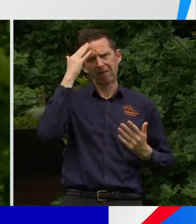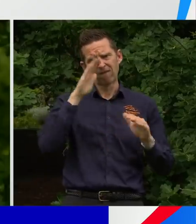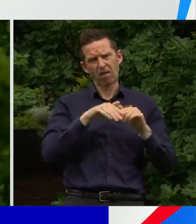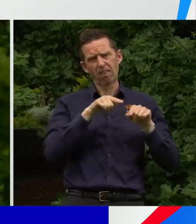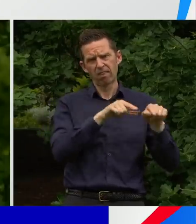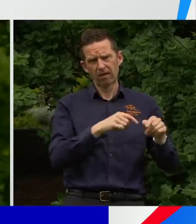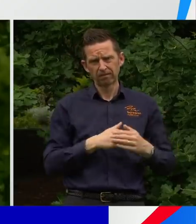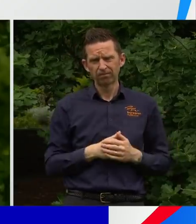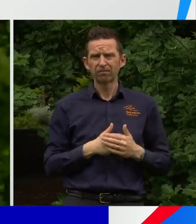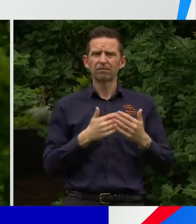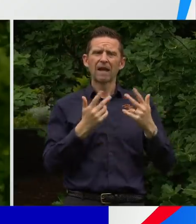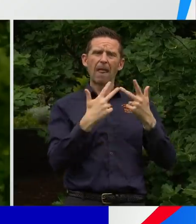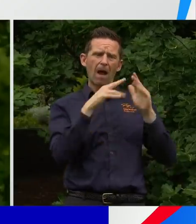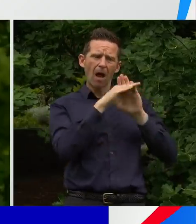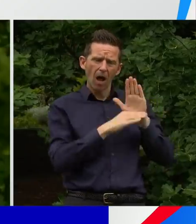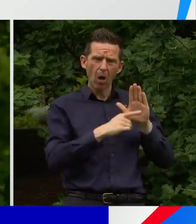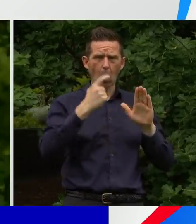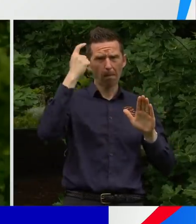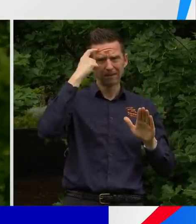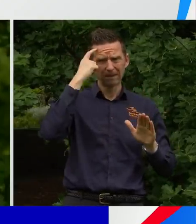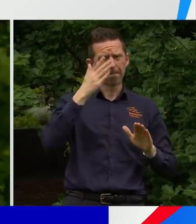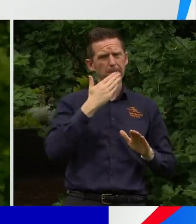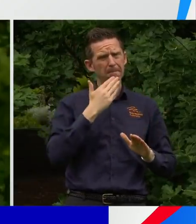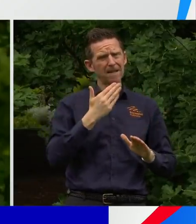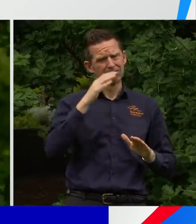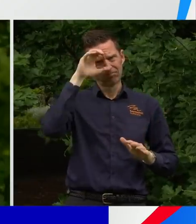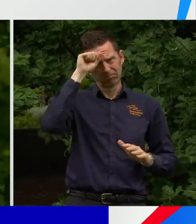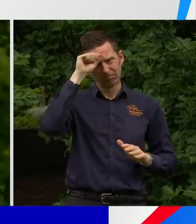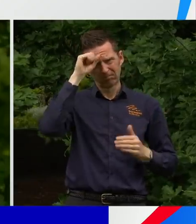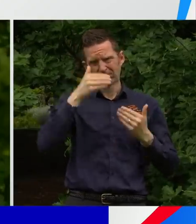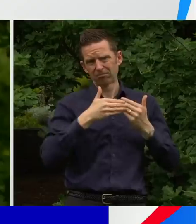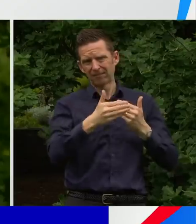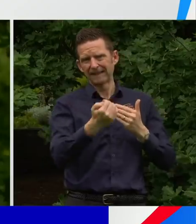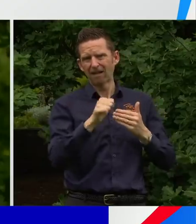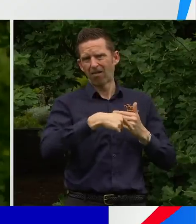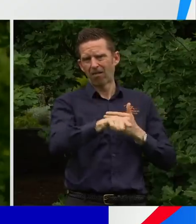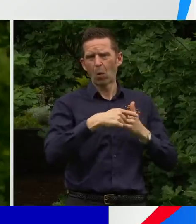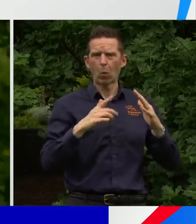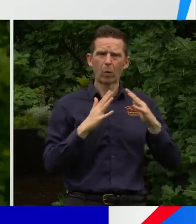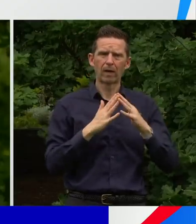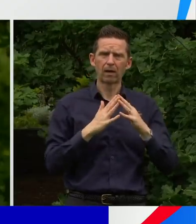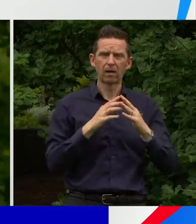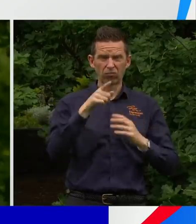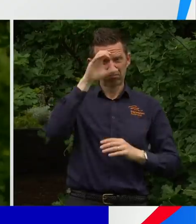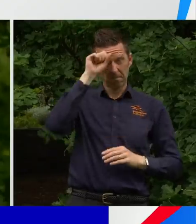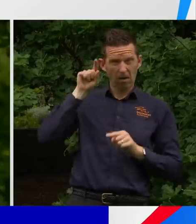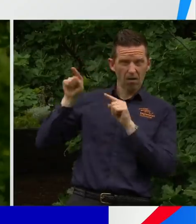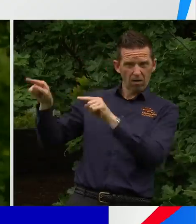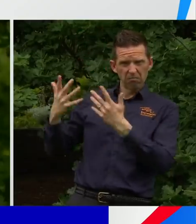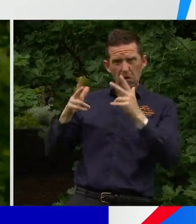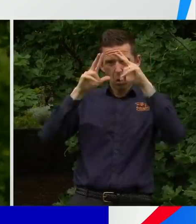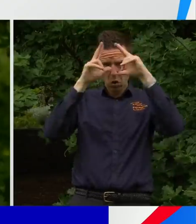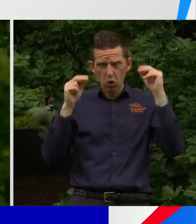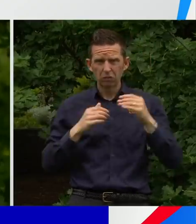common sense, please today just spare a thought, and for a few days to come yet, please just spare a thought for our nurses, our AMBOs, our